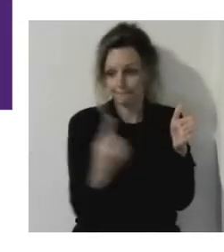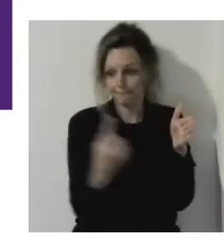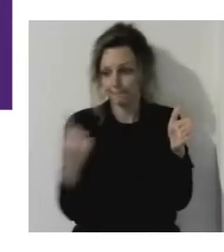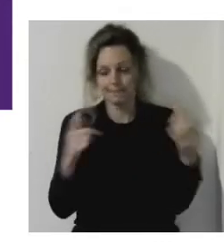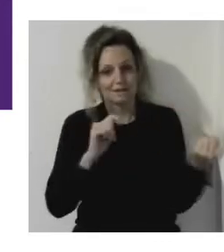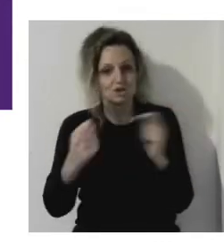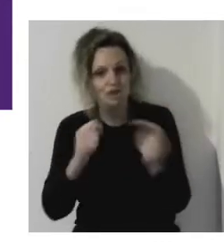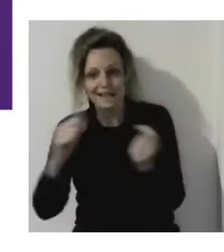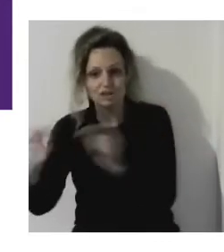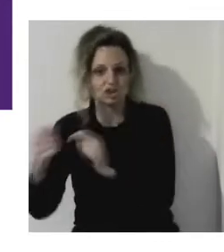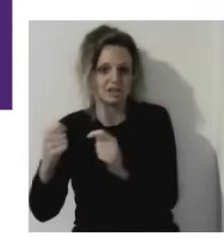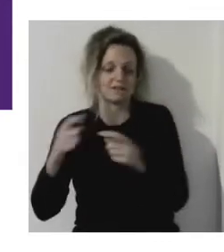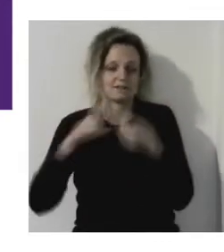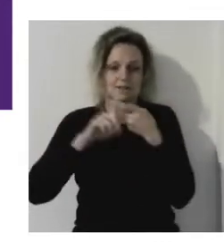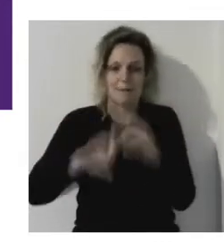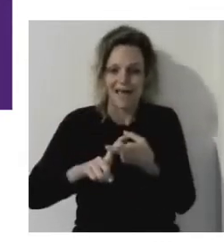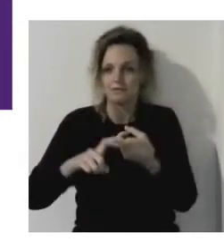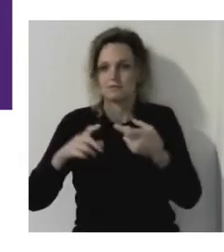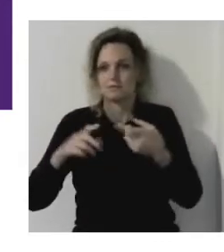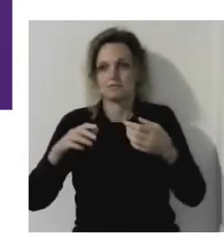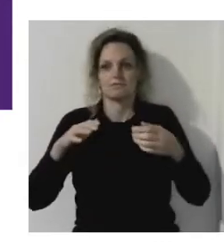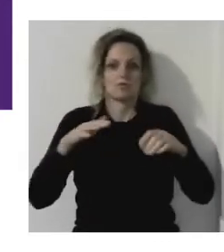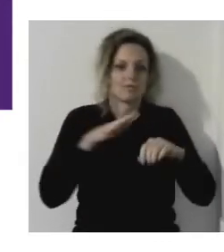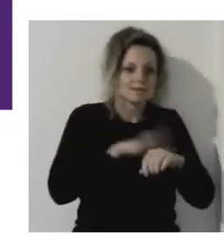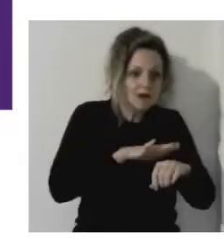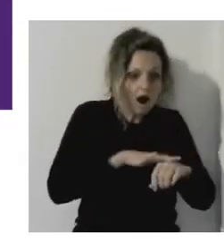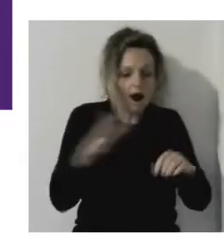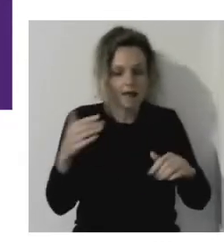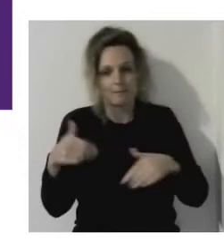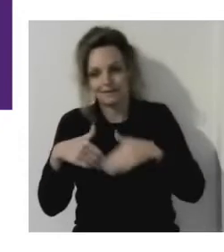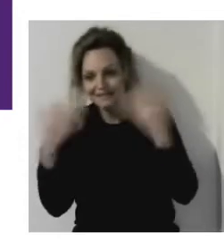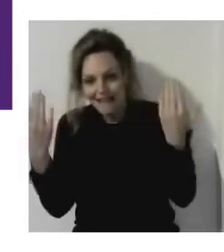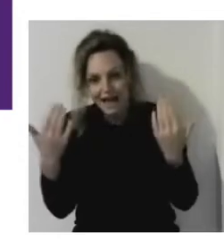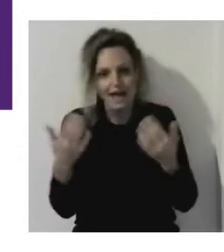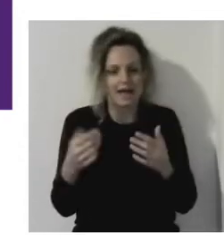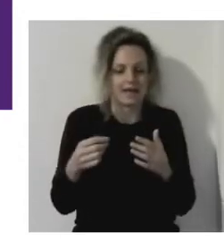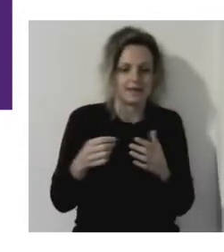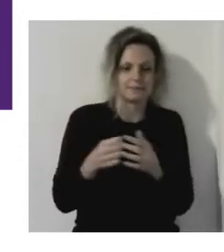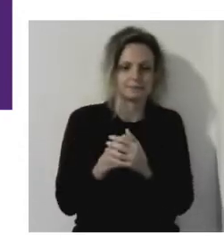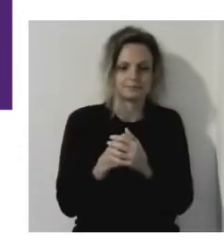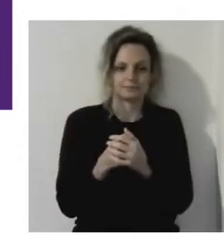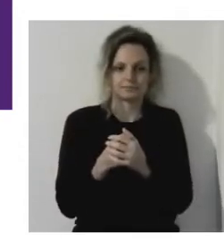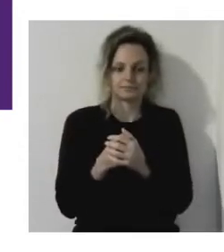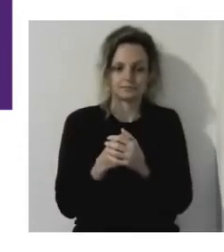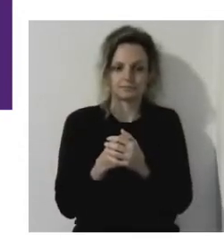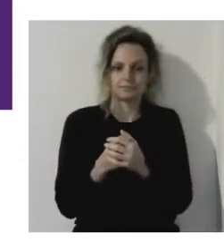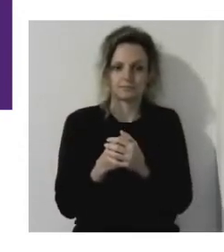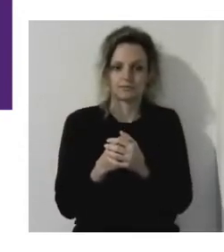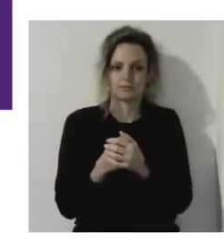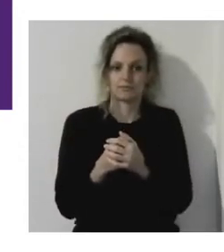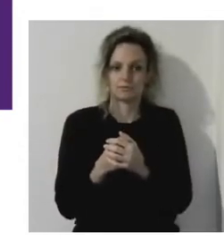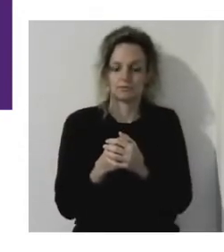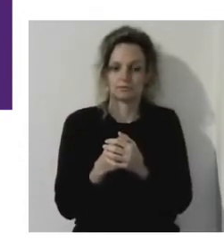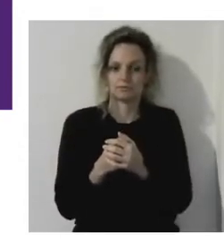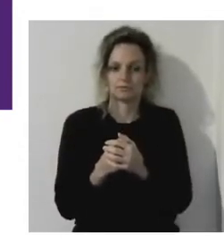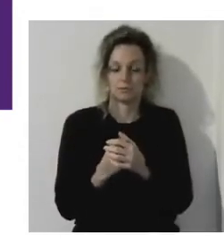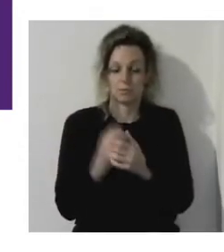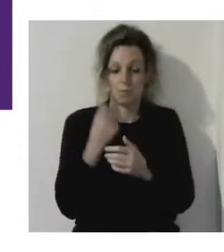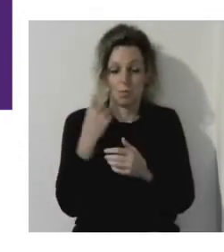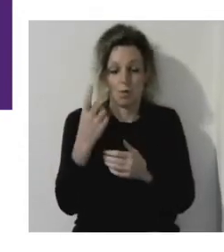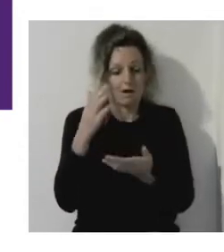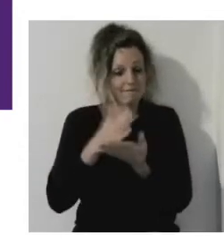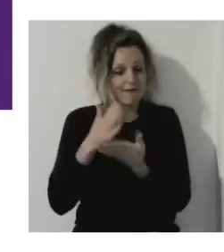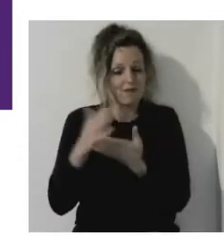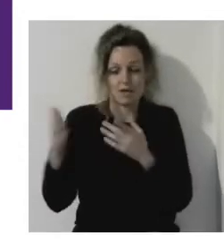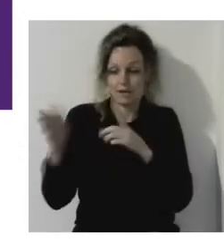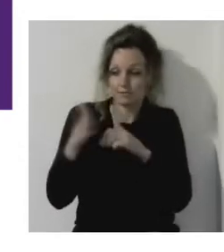to context. And I just, one of the most seductive videos, if you like, for me as an